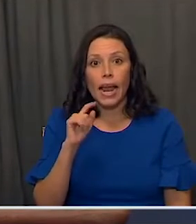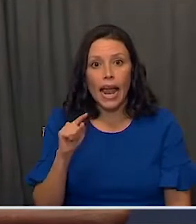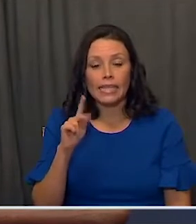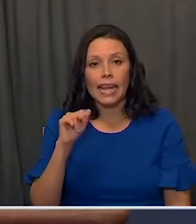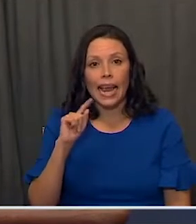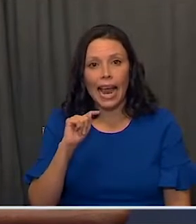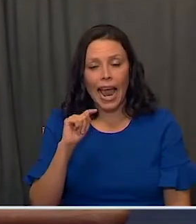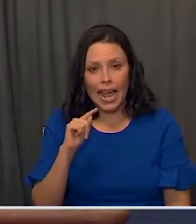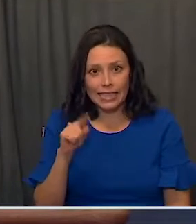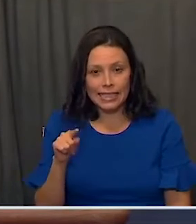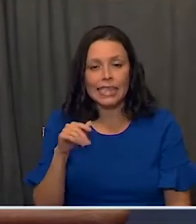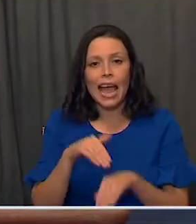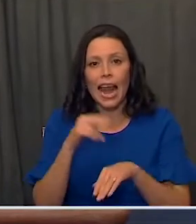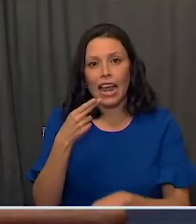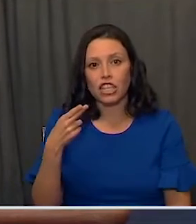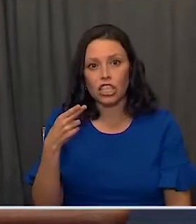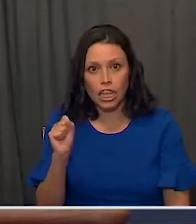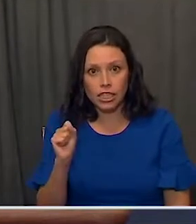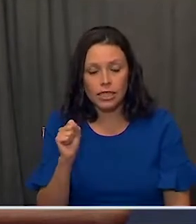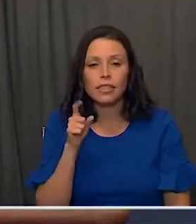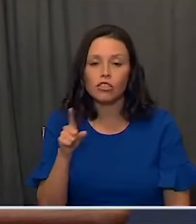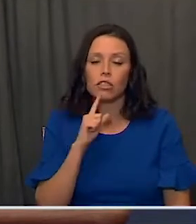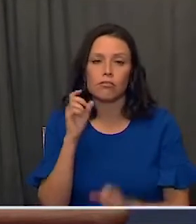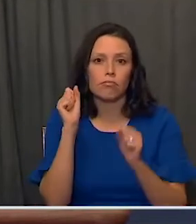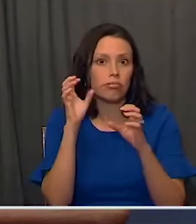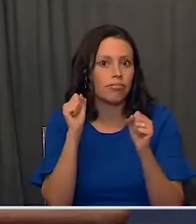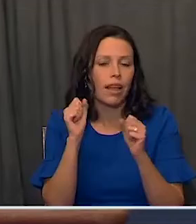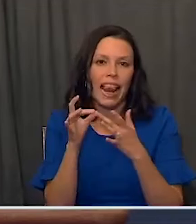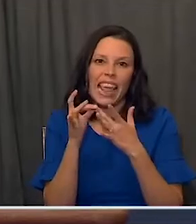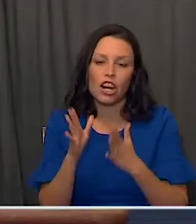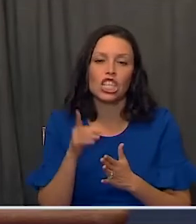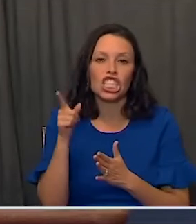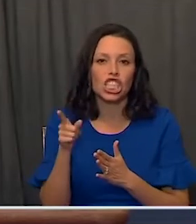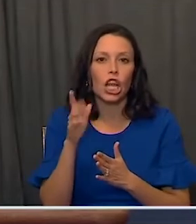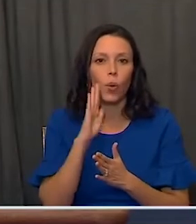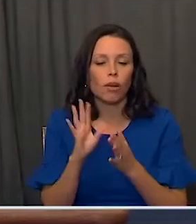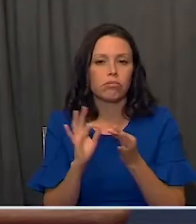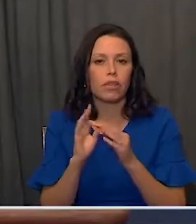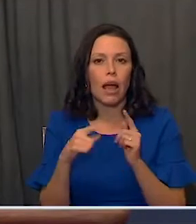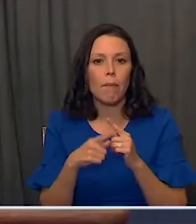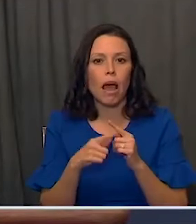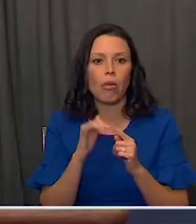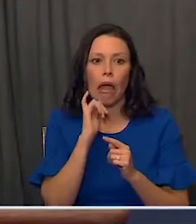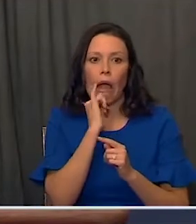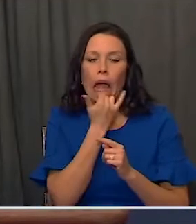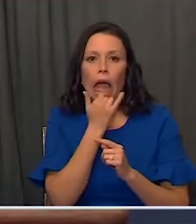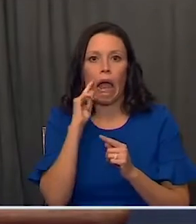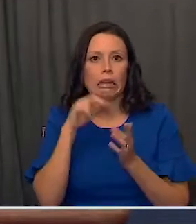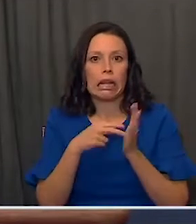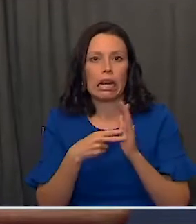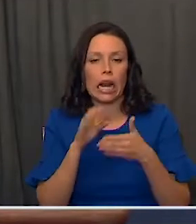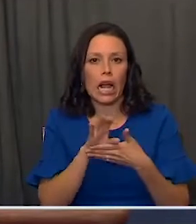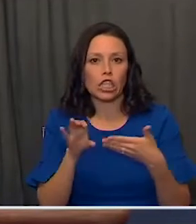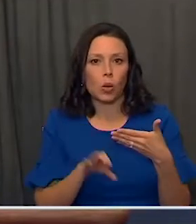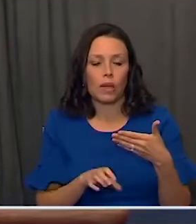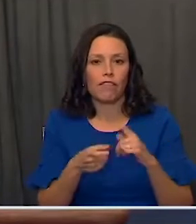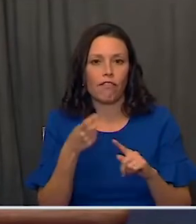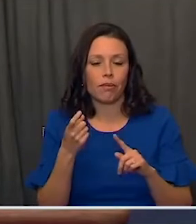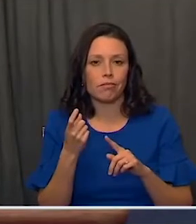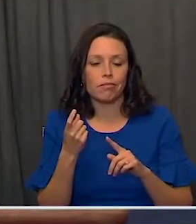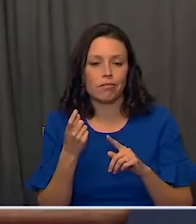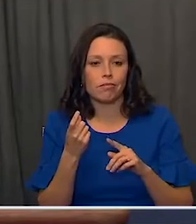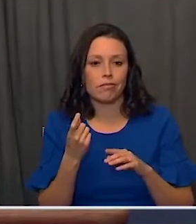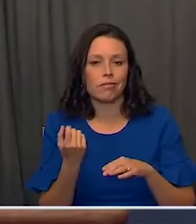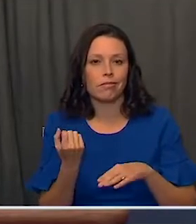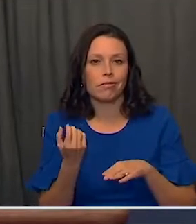at HHS, who is an extraordinary leader. She's going to speak about the unintended consequences of shutting our